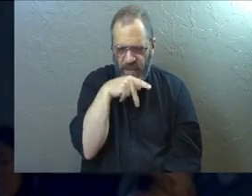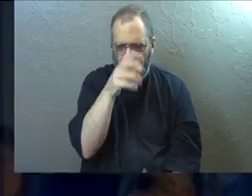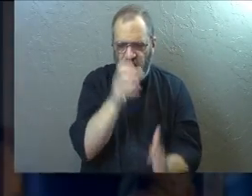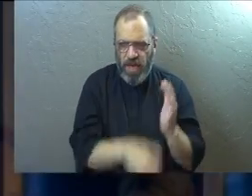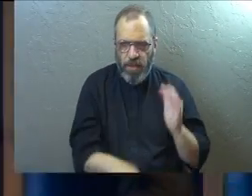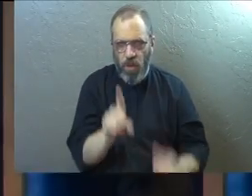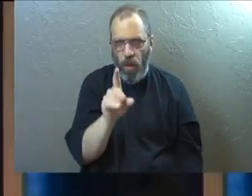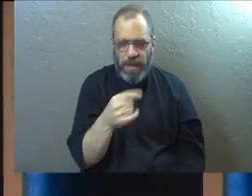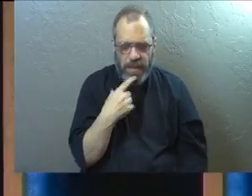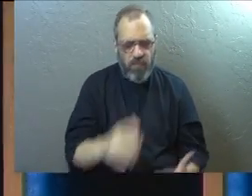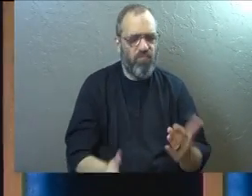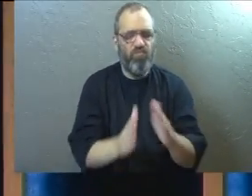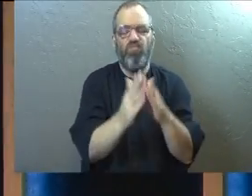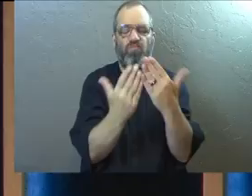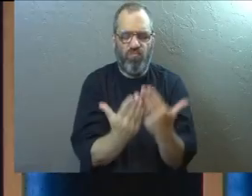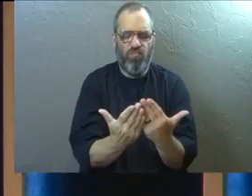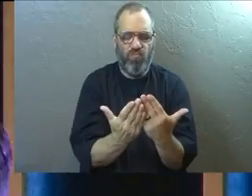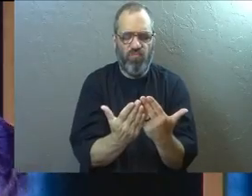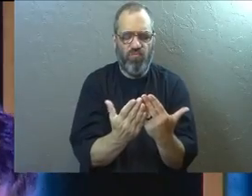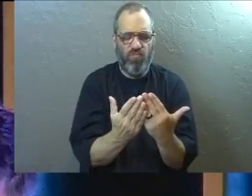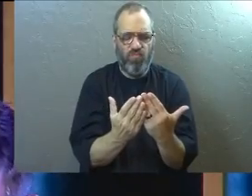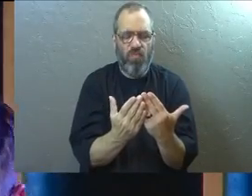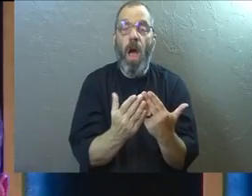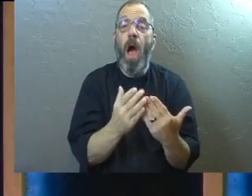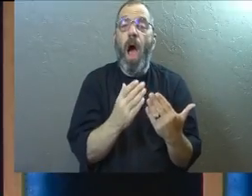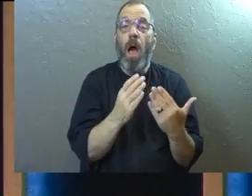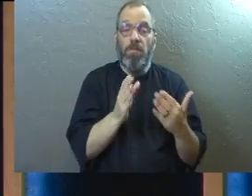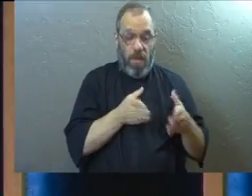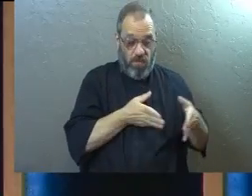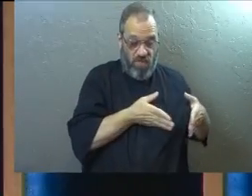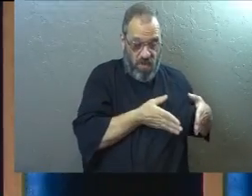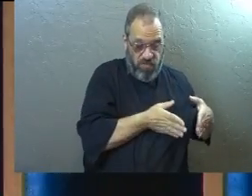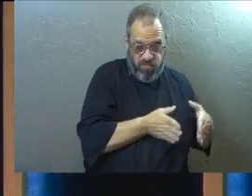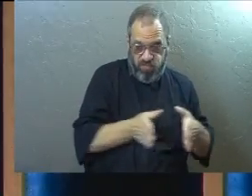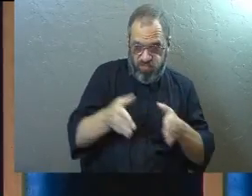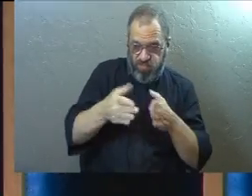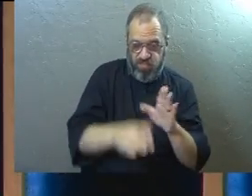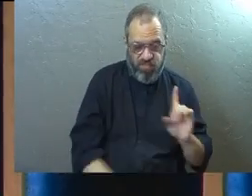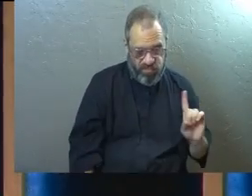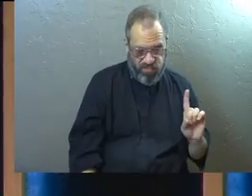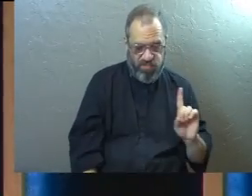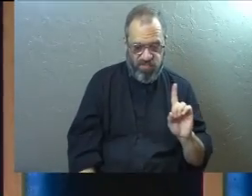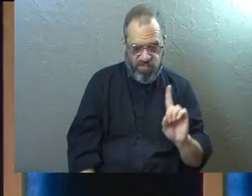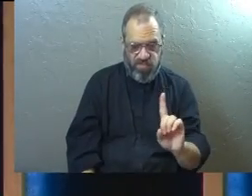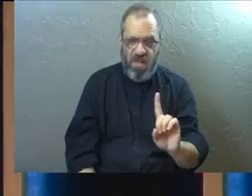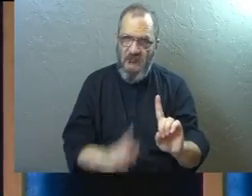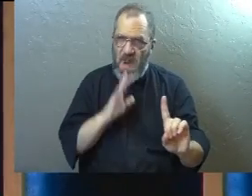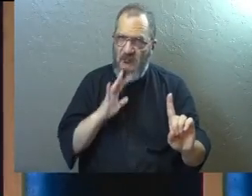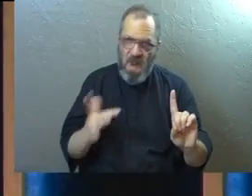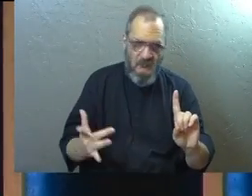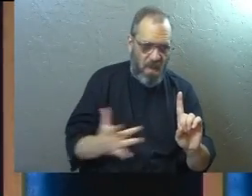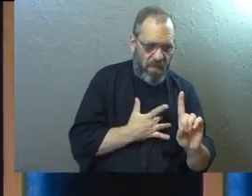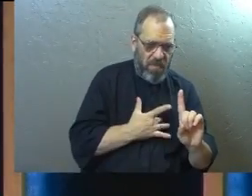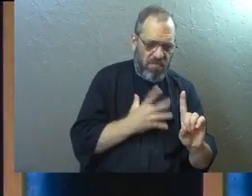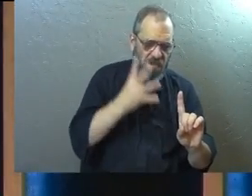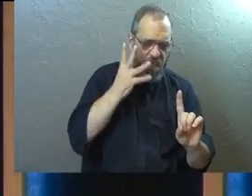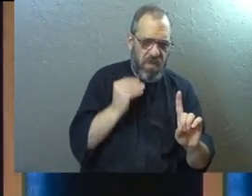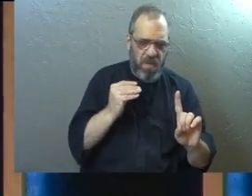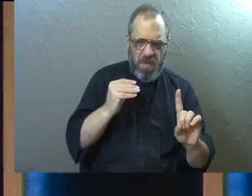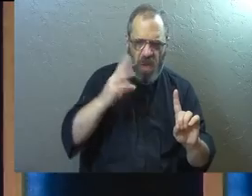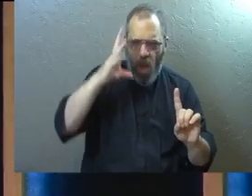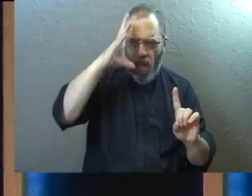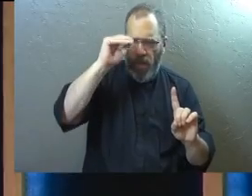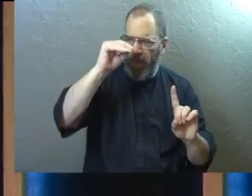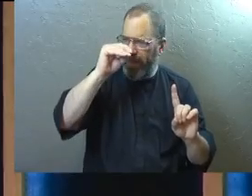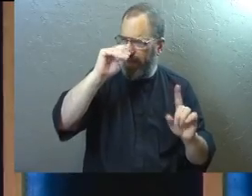And this is what he says. He says that while he was walking along the Scottish hills, Ephesians grabbed hold of him and he experienced a boyish